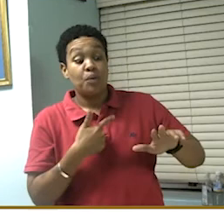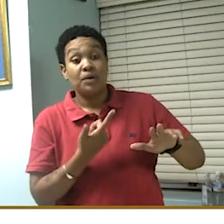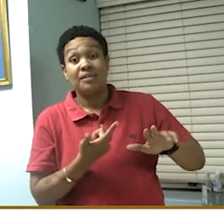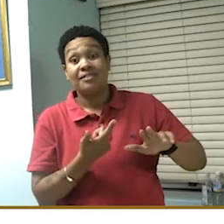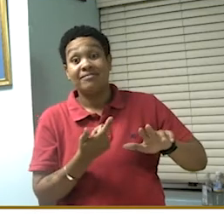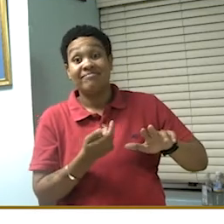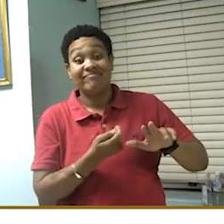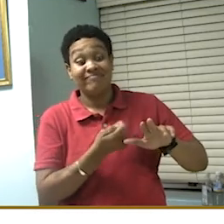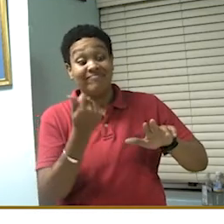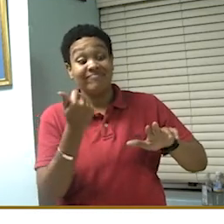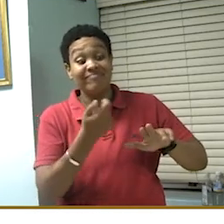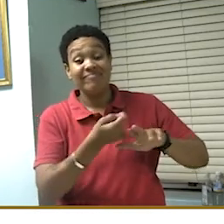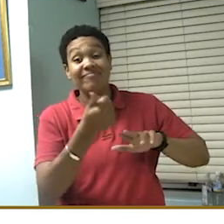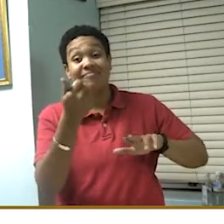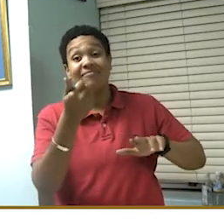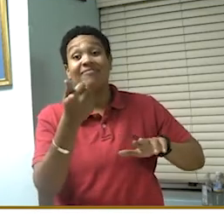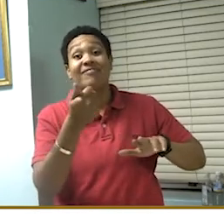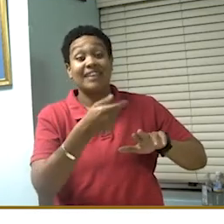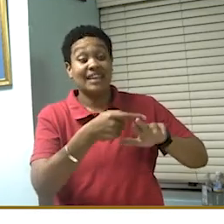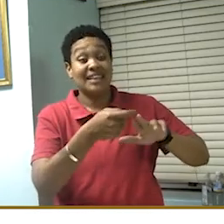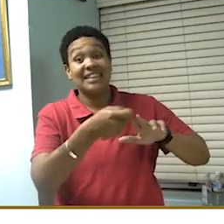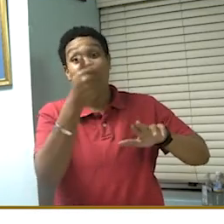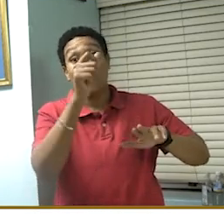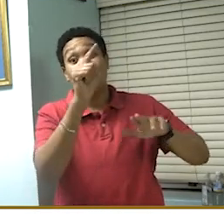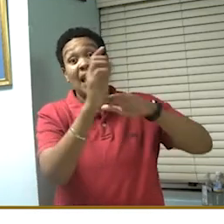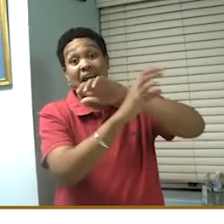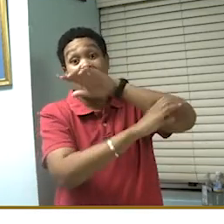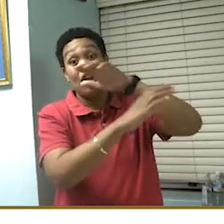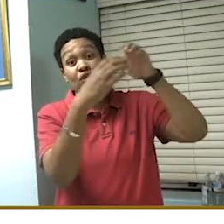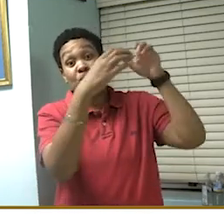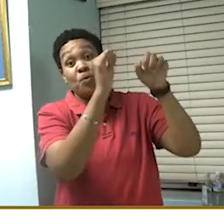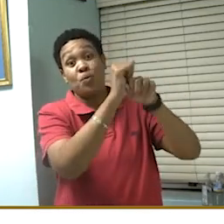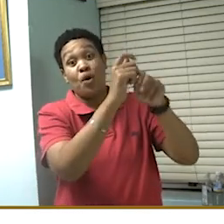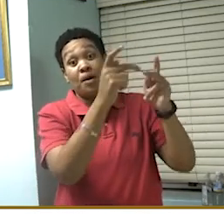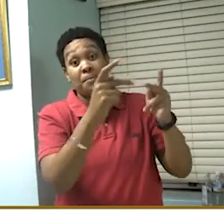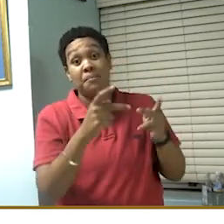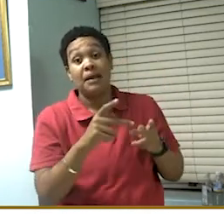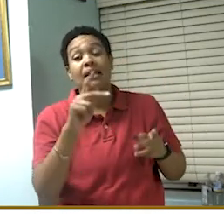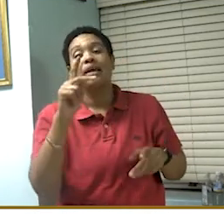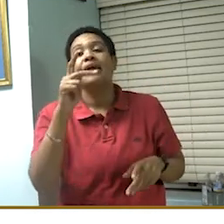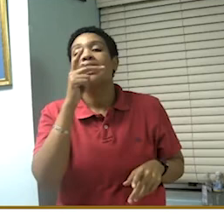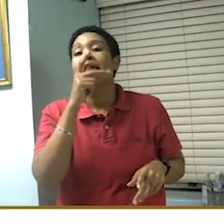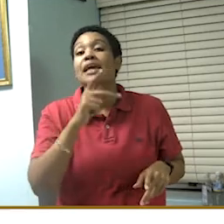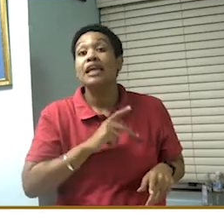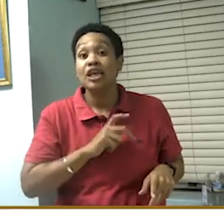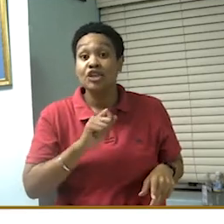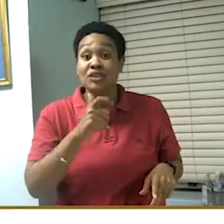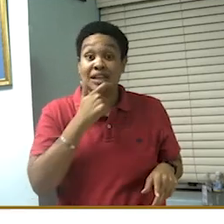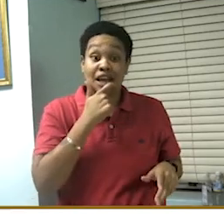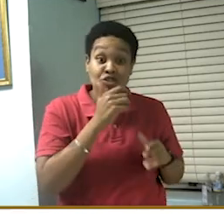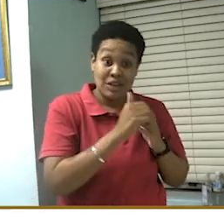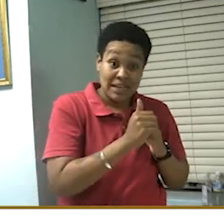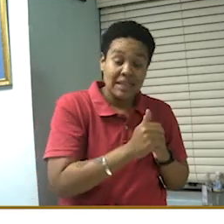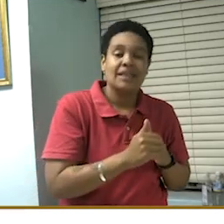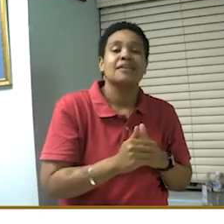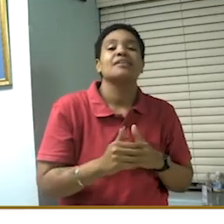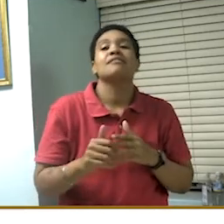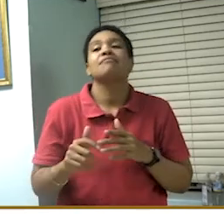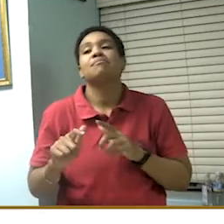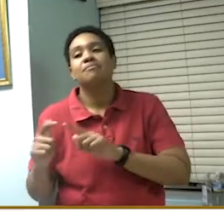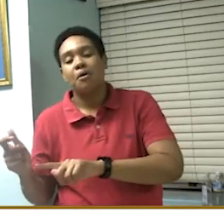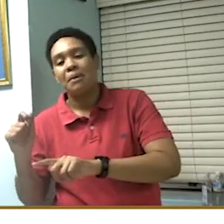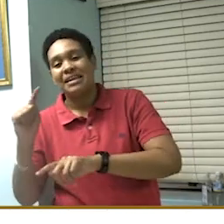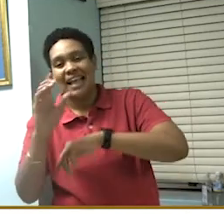the cluster, Casey leads, followed by St. Catherine. So,